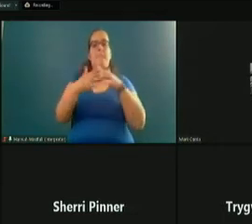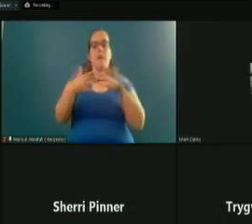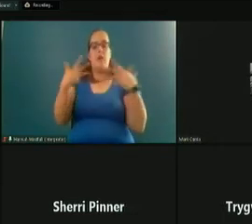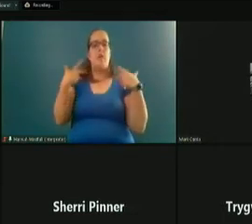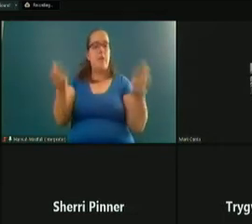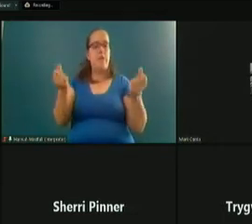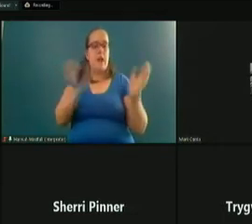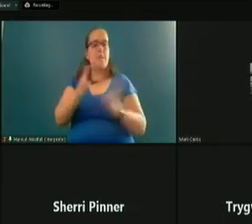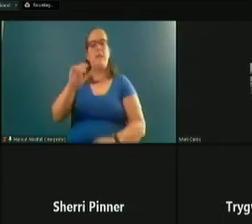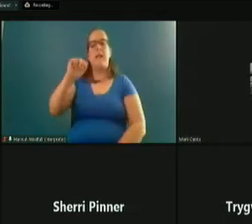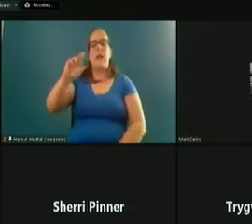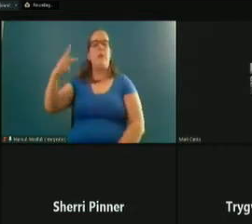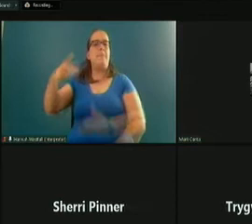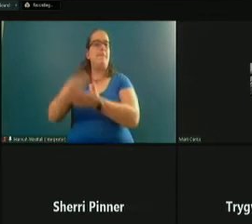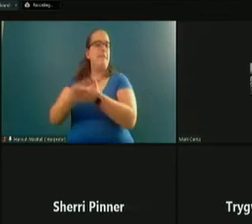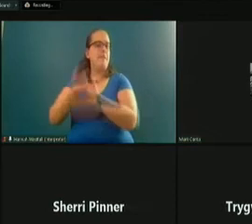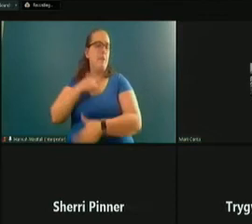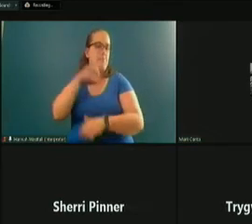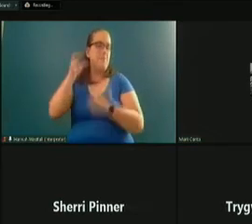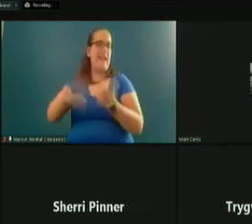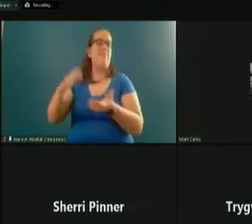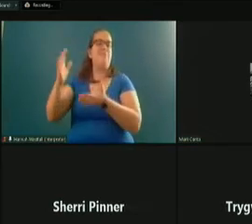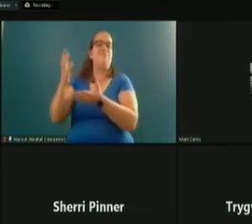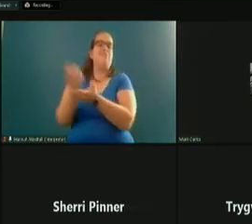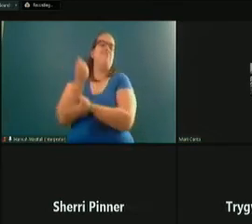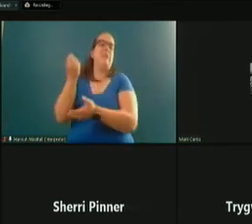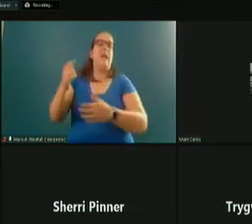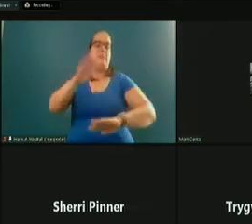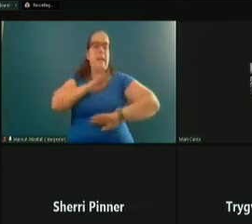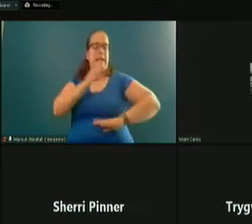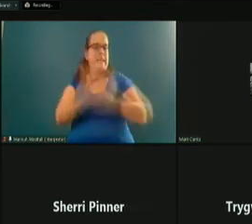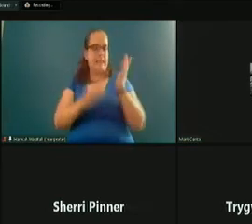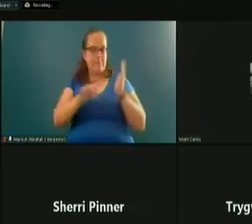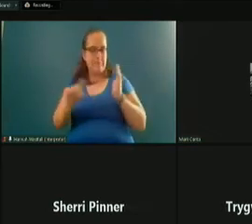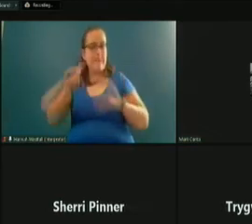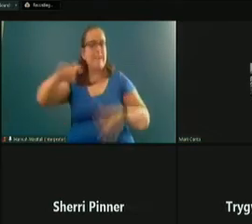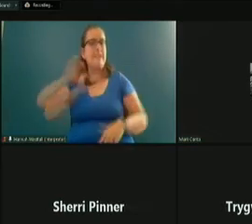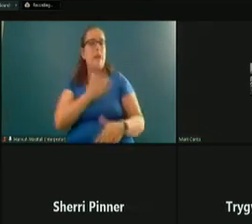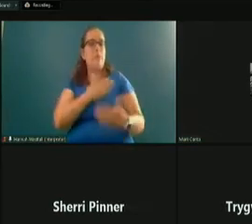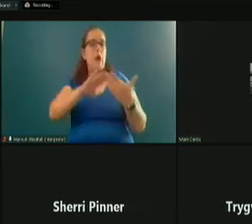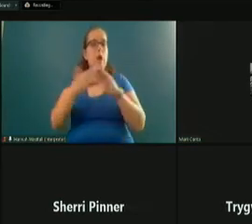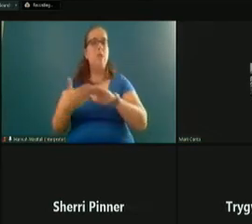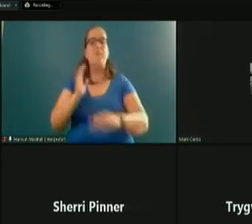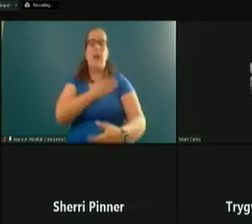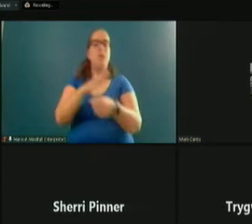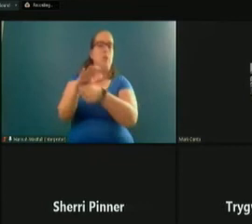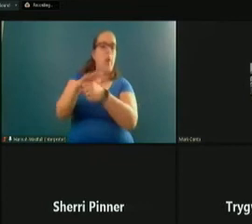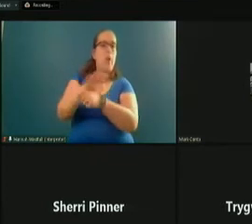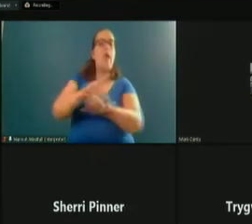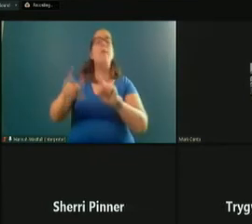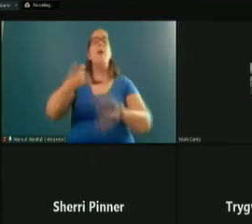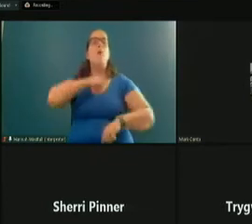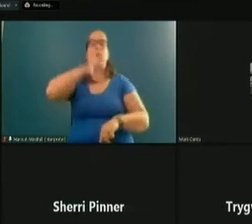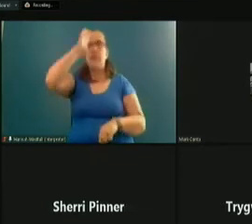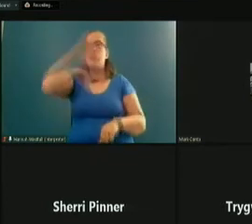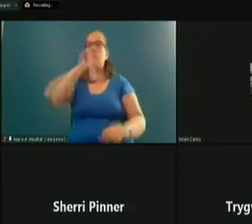ARP monies that we'll be able to utilize to meet some of these needs in our community, in our region. But we know those aren't going